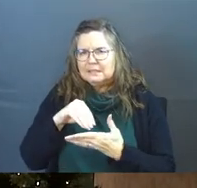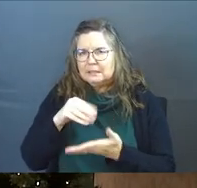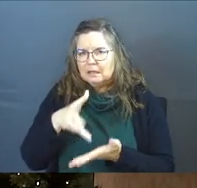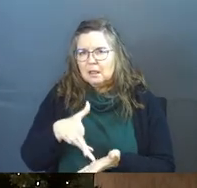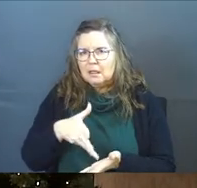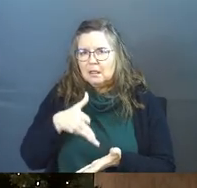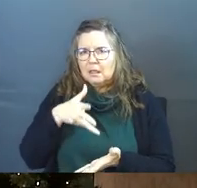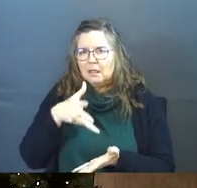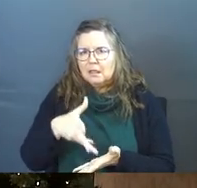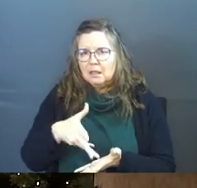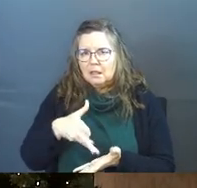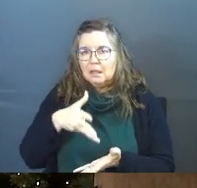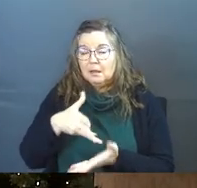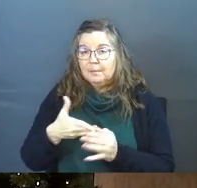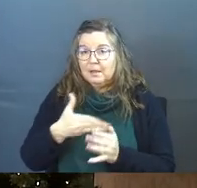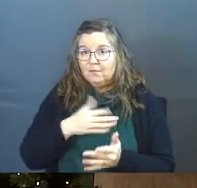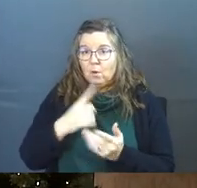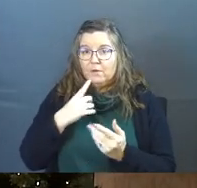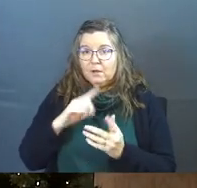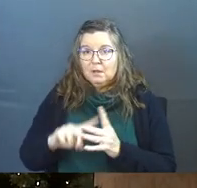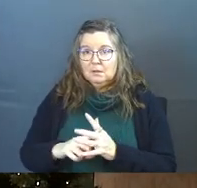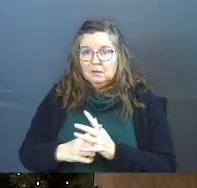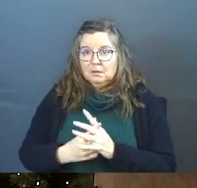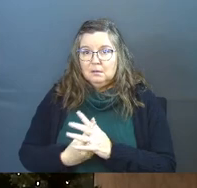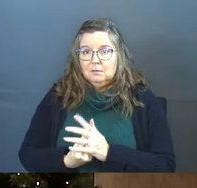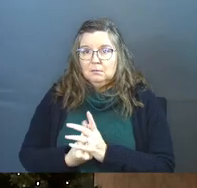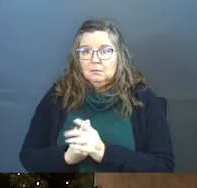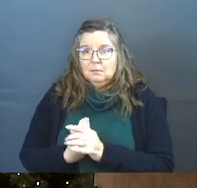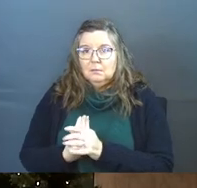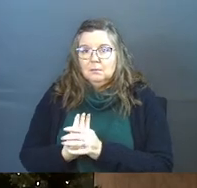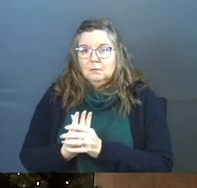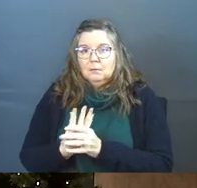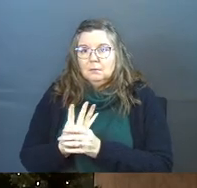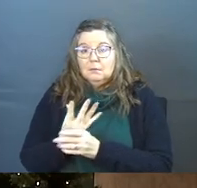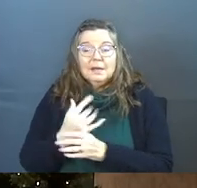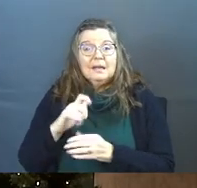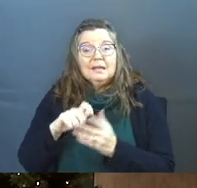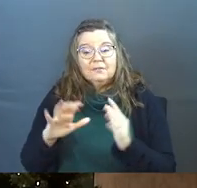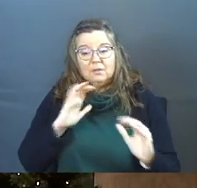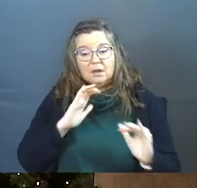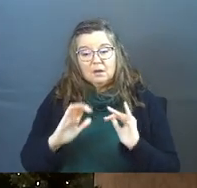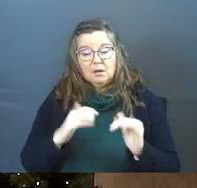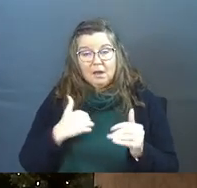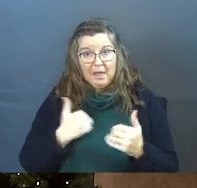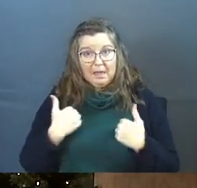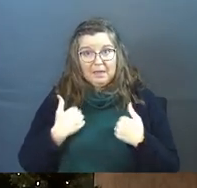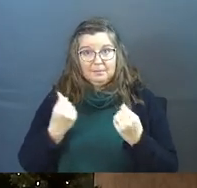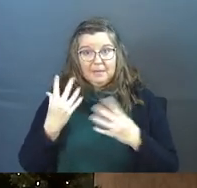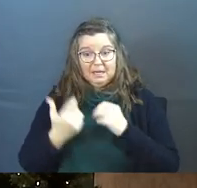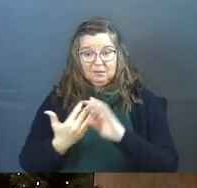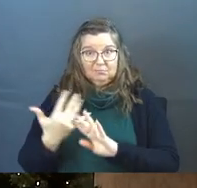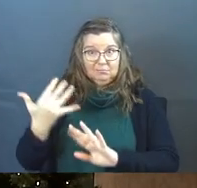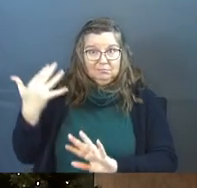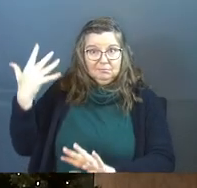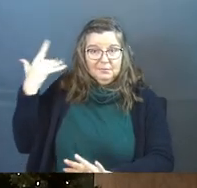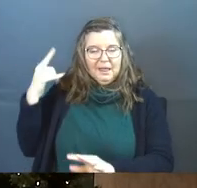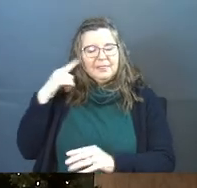how long did that seed sit there before it finally bore fruit? And even in the conversation I'd had years